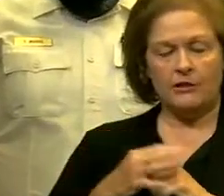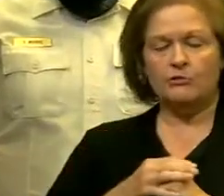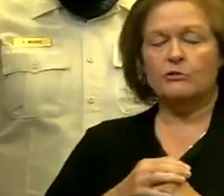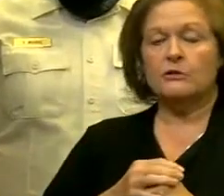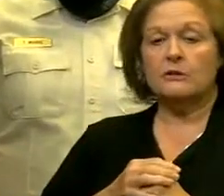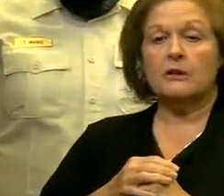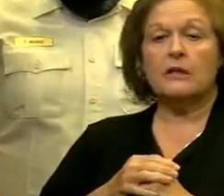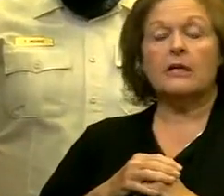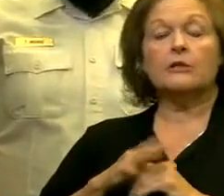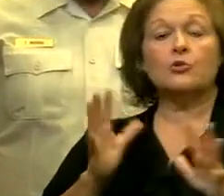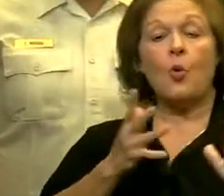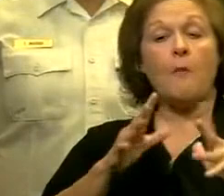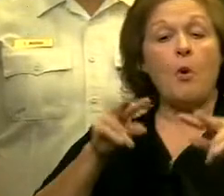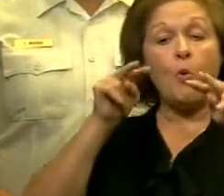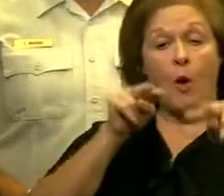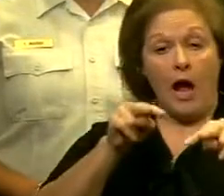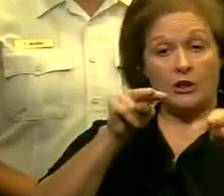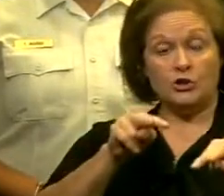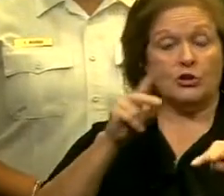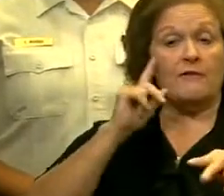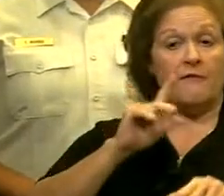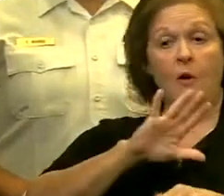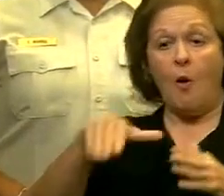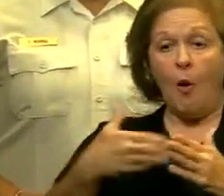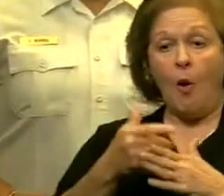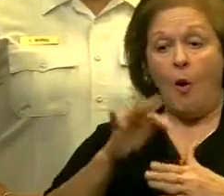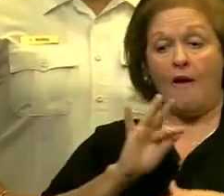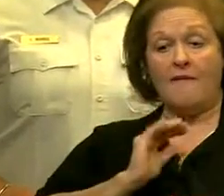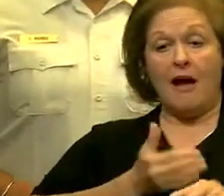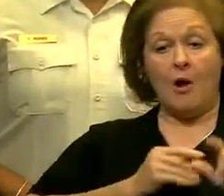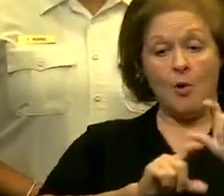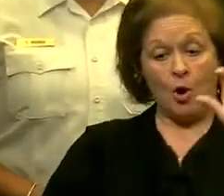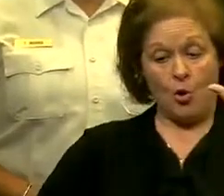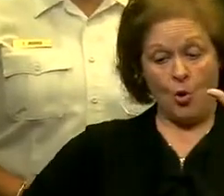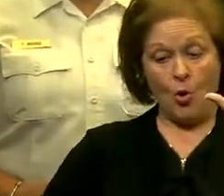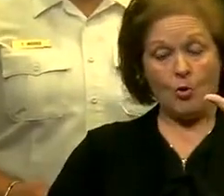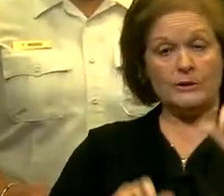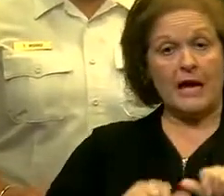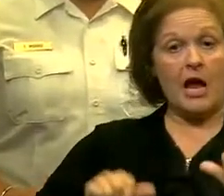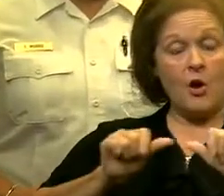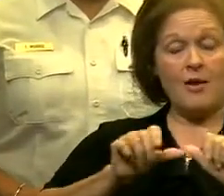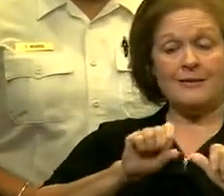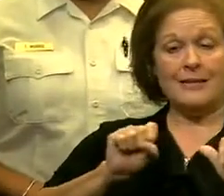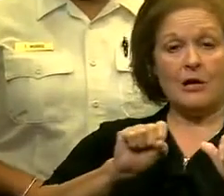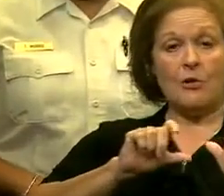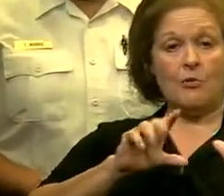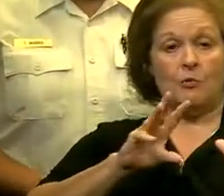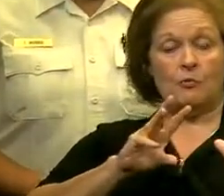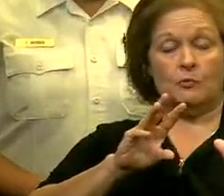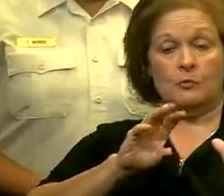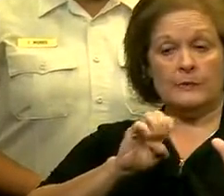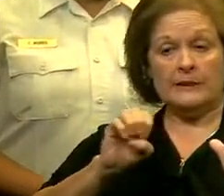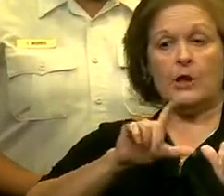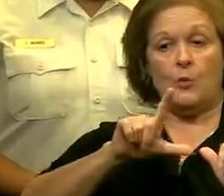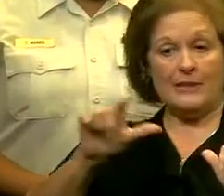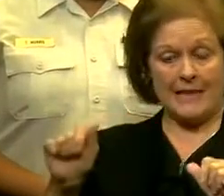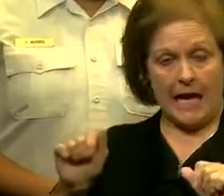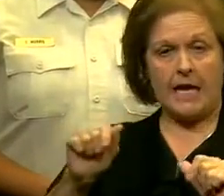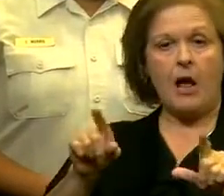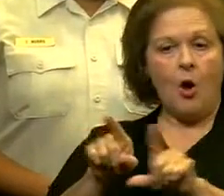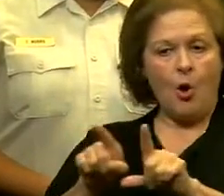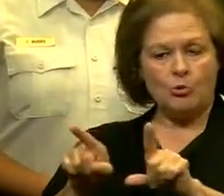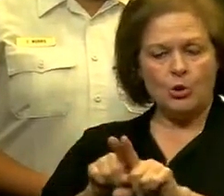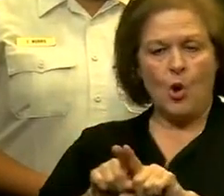watch remains in effect for all of our coastal areas of southeast Louisiana, as well as the